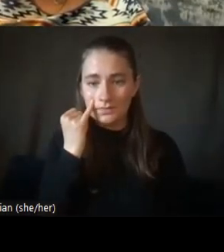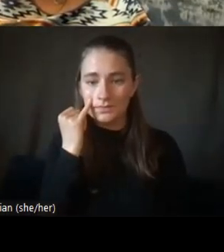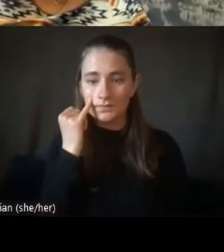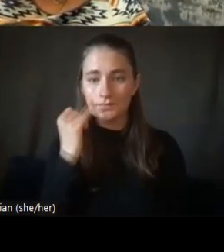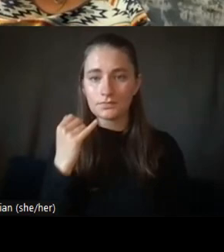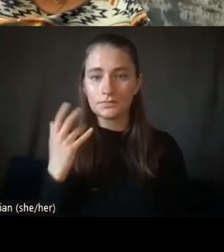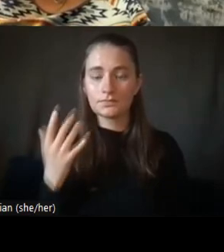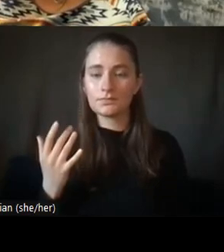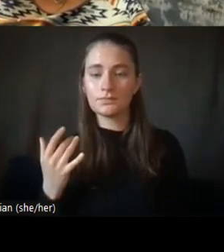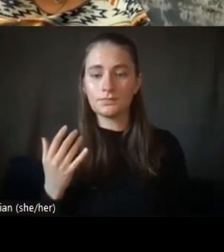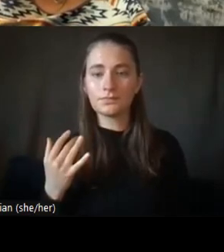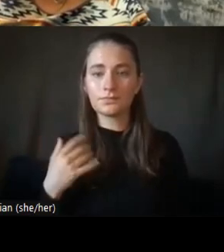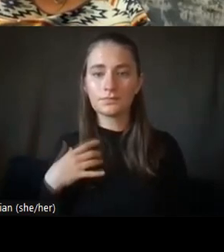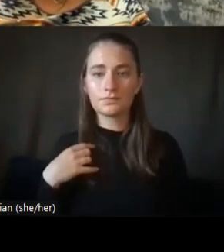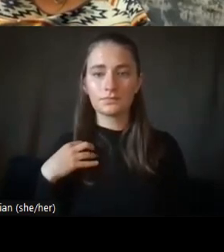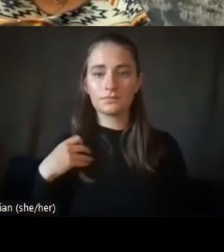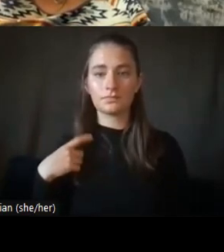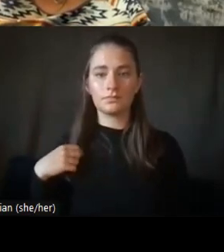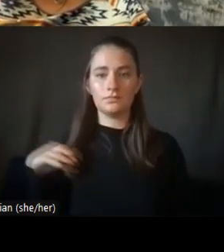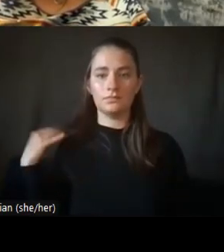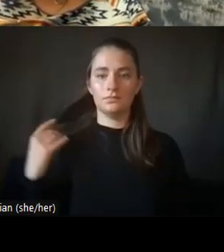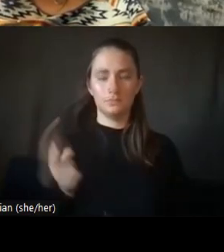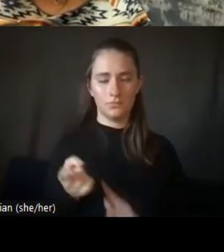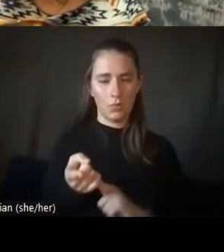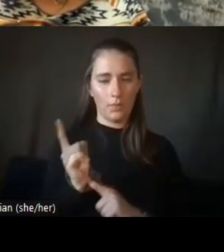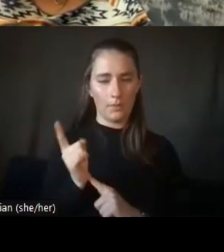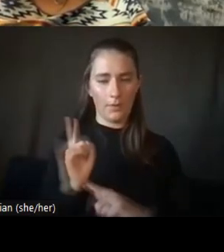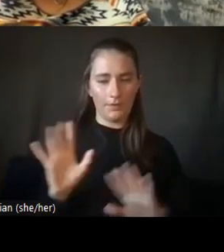one moment.